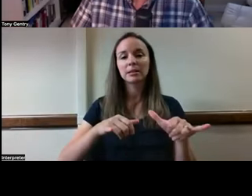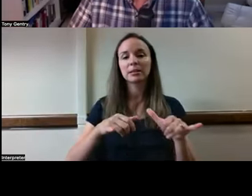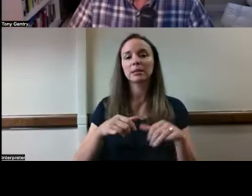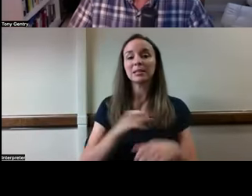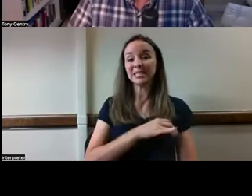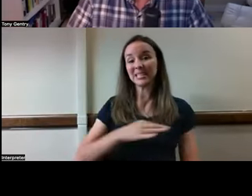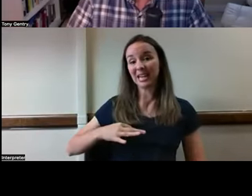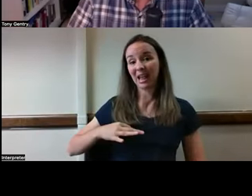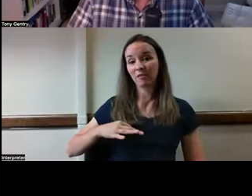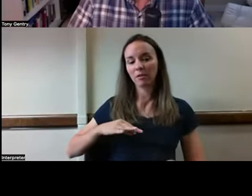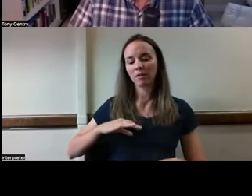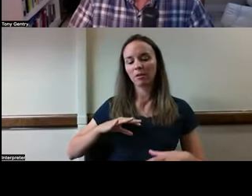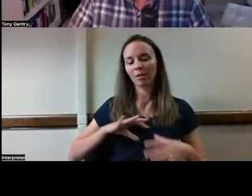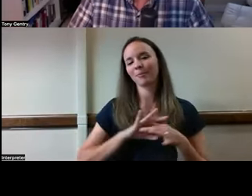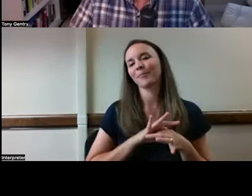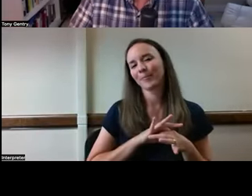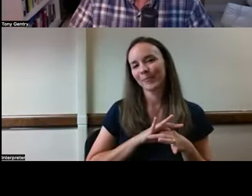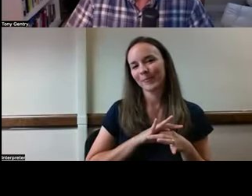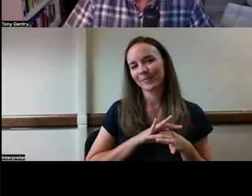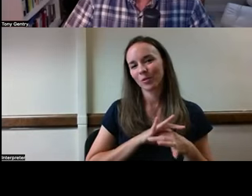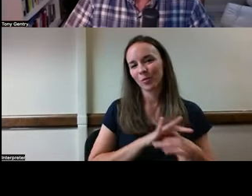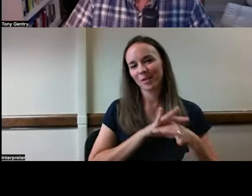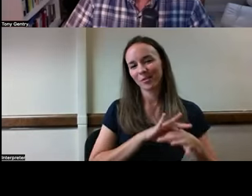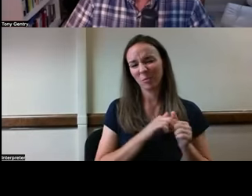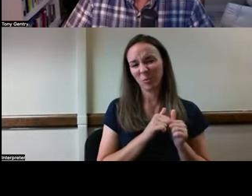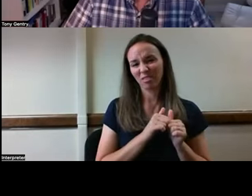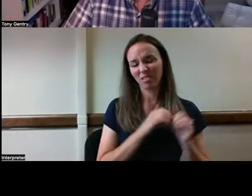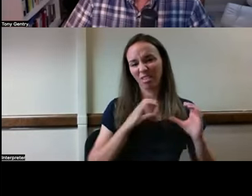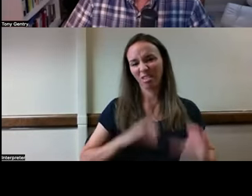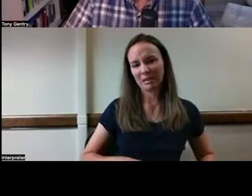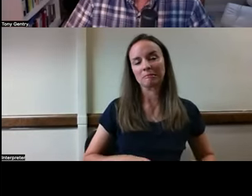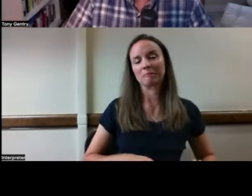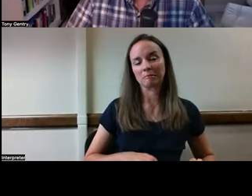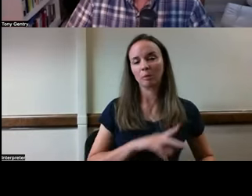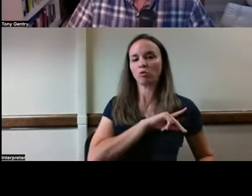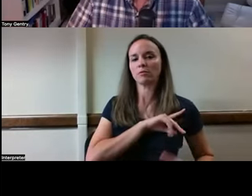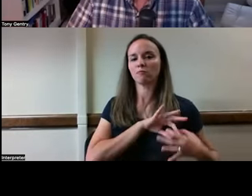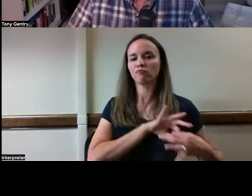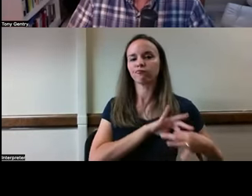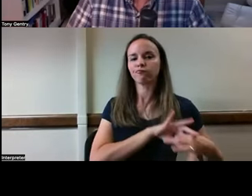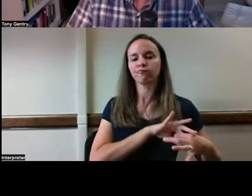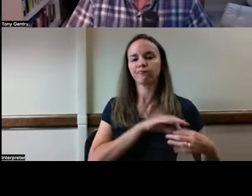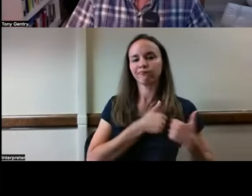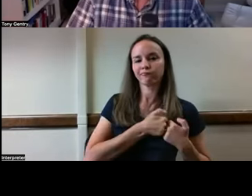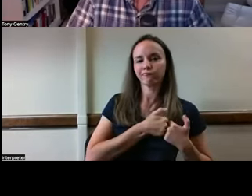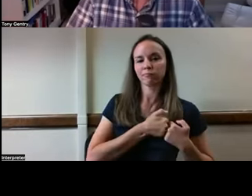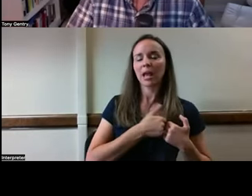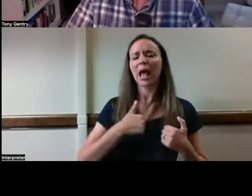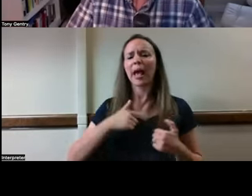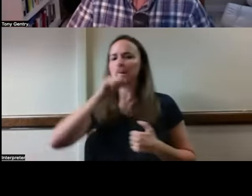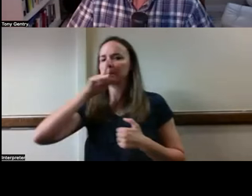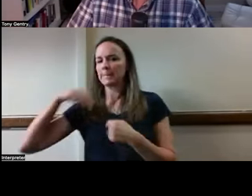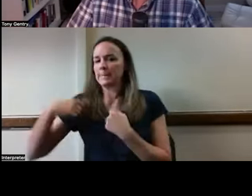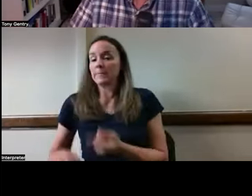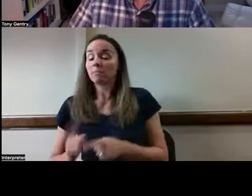relationship with the person with your client. So this is one of those things I haven't brought up but but does come into